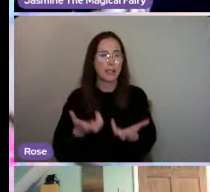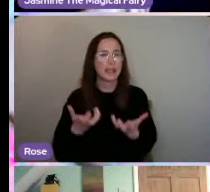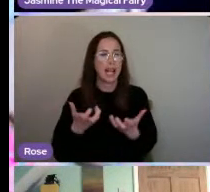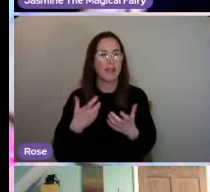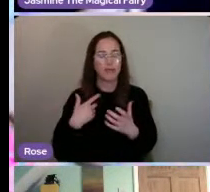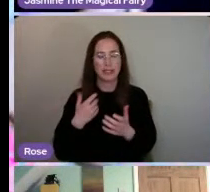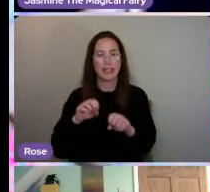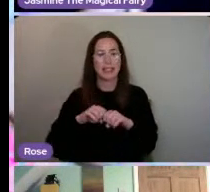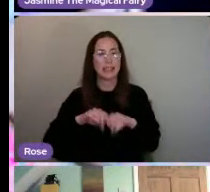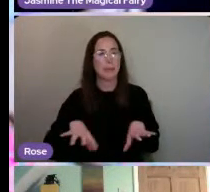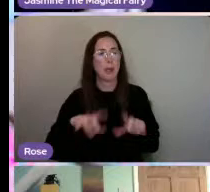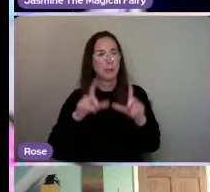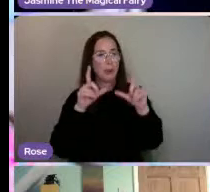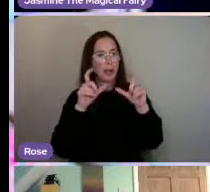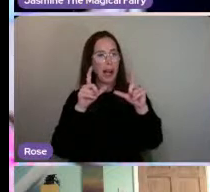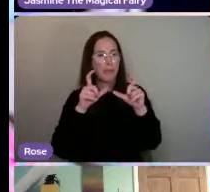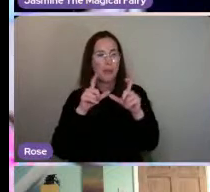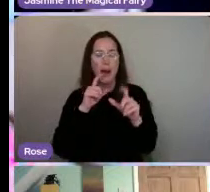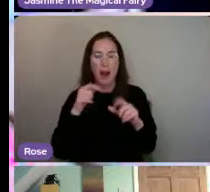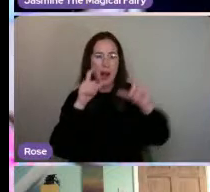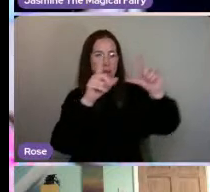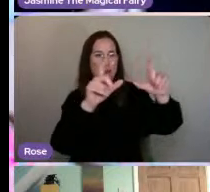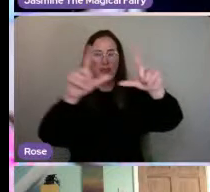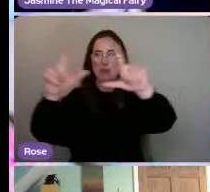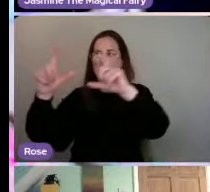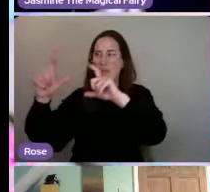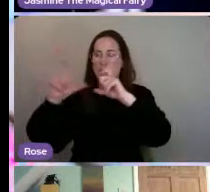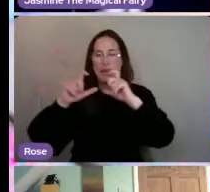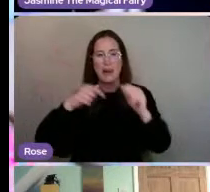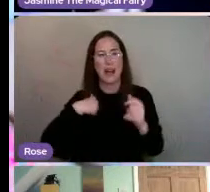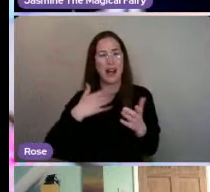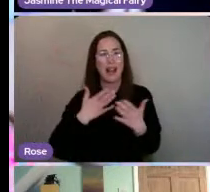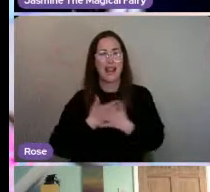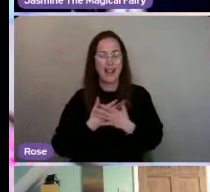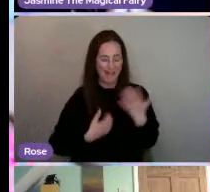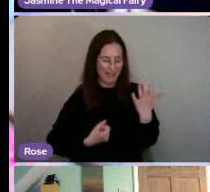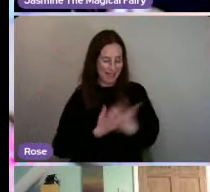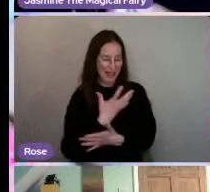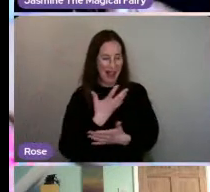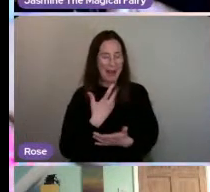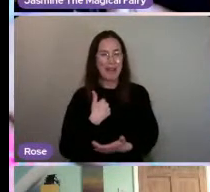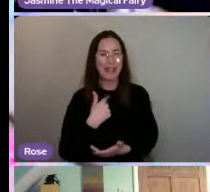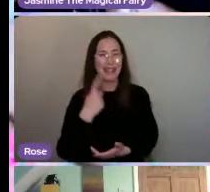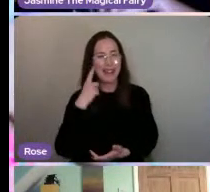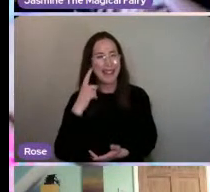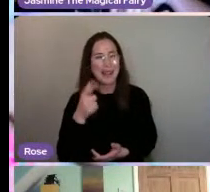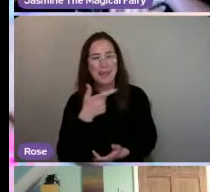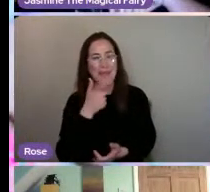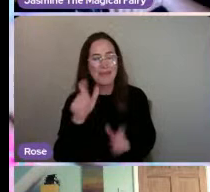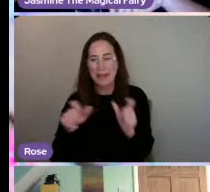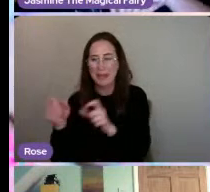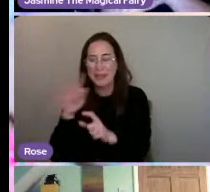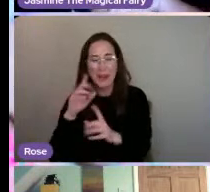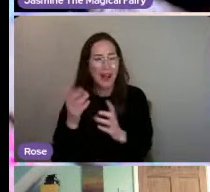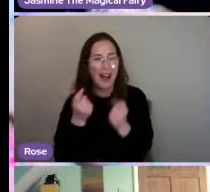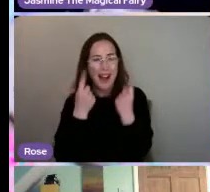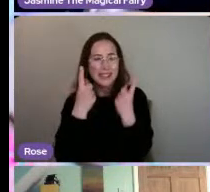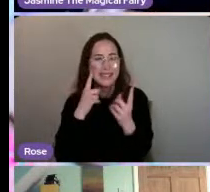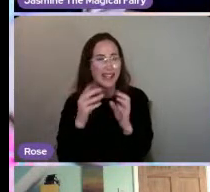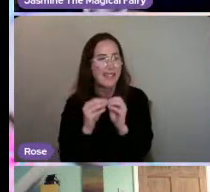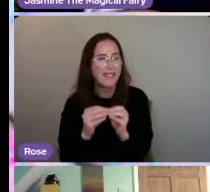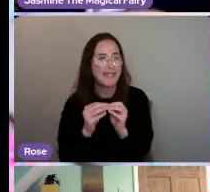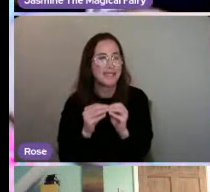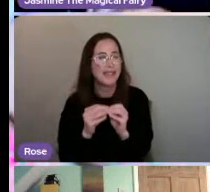I buy one from Boots. And it's such fun. I love getting pictures developed. Like, it's such a – I think people don't understand the value of developing